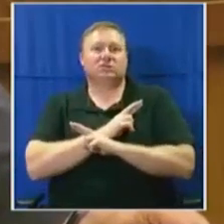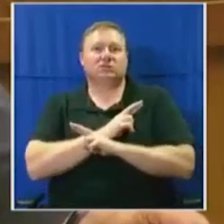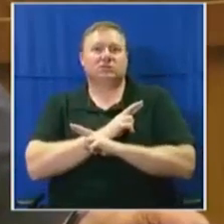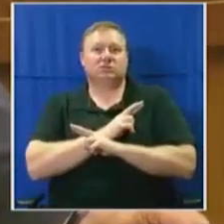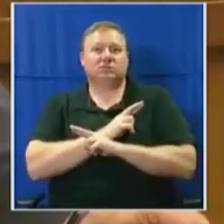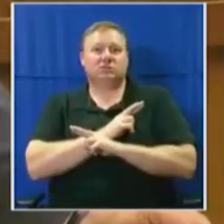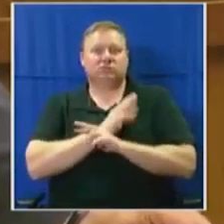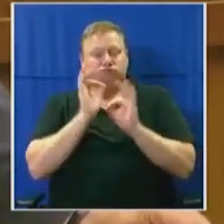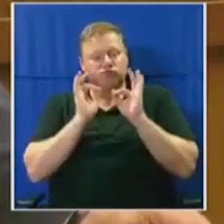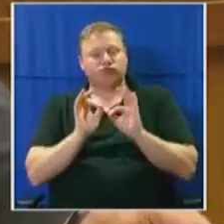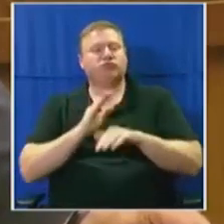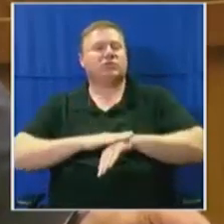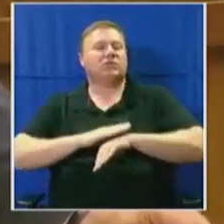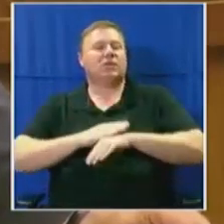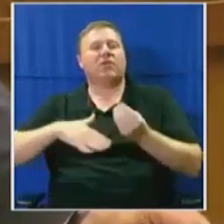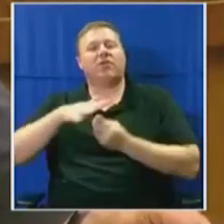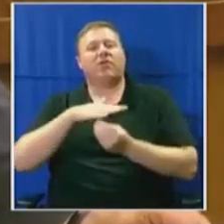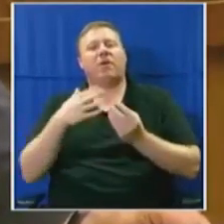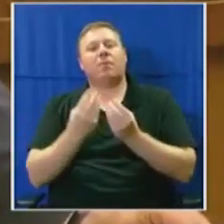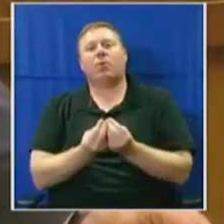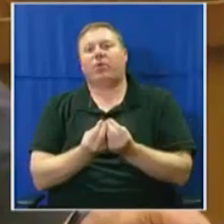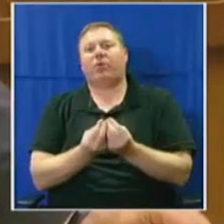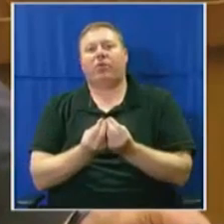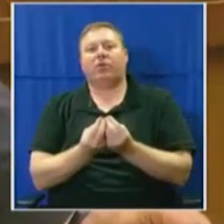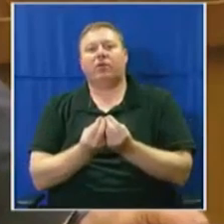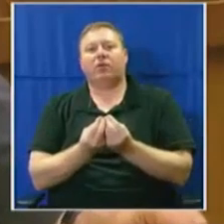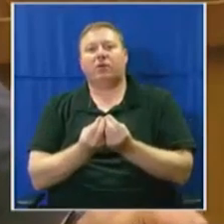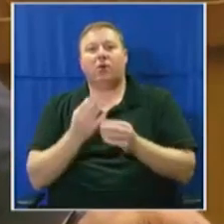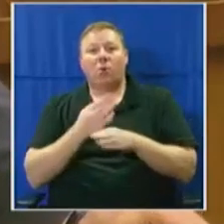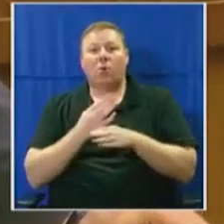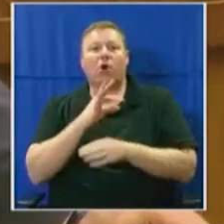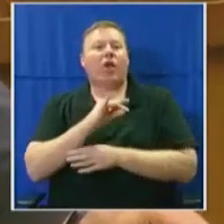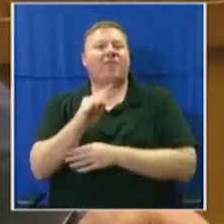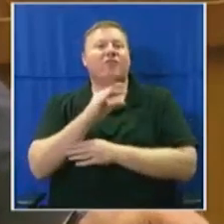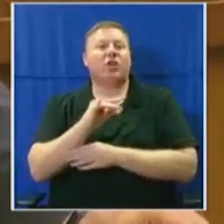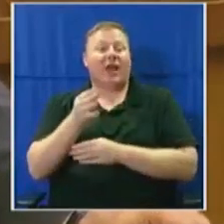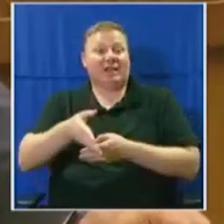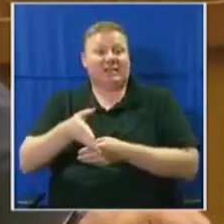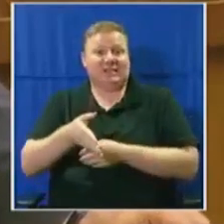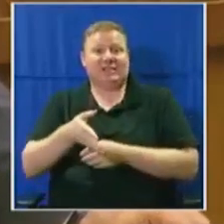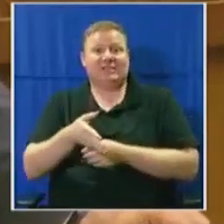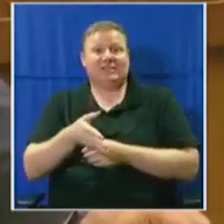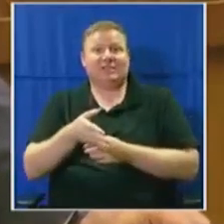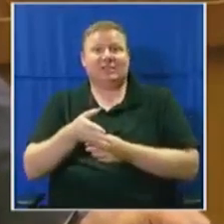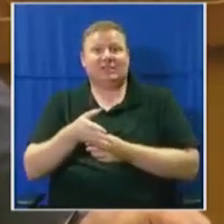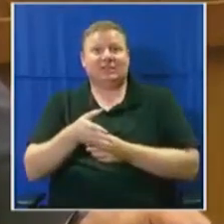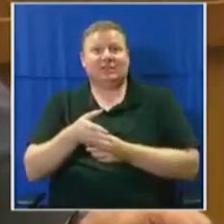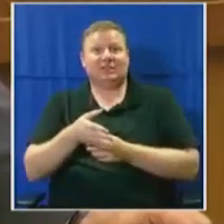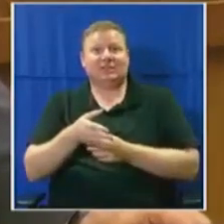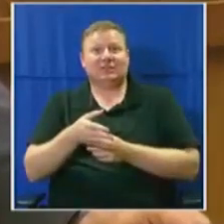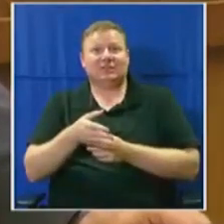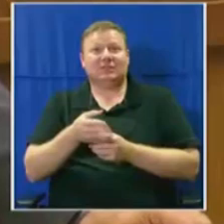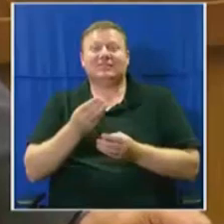time with our families. Because while we are working here day and night, we sometimes do not look